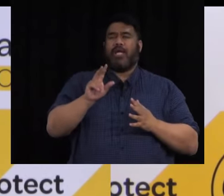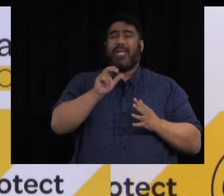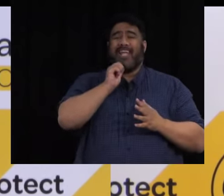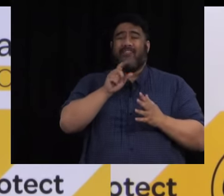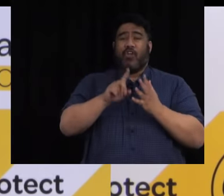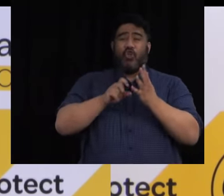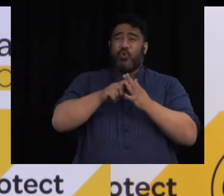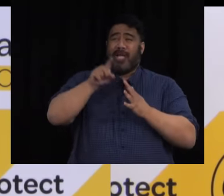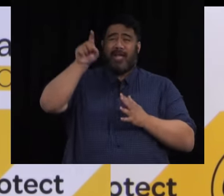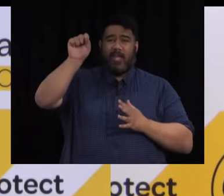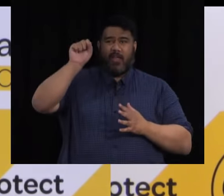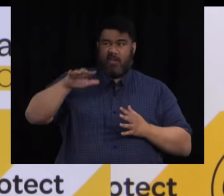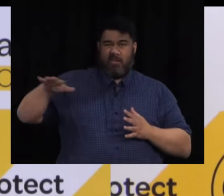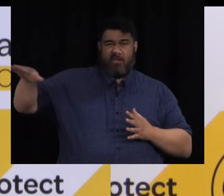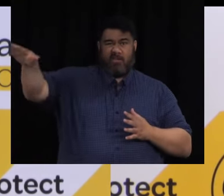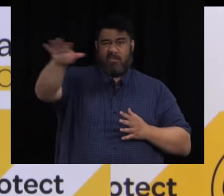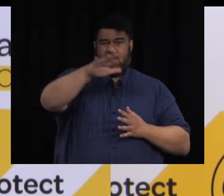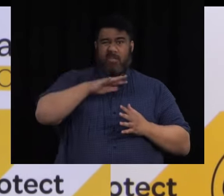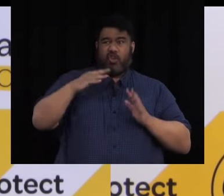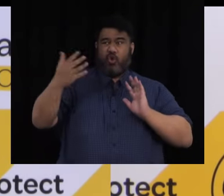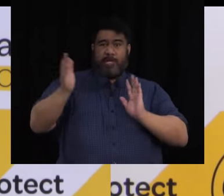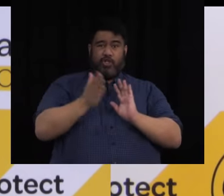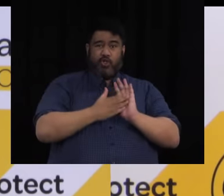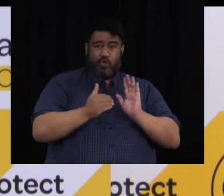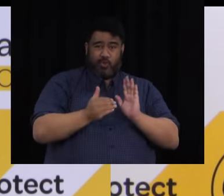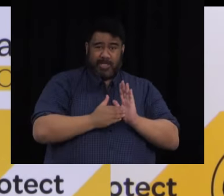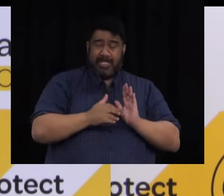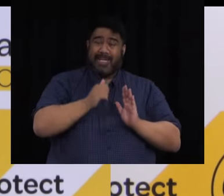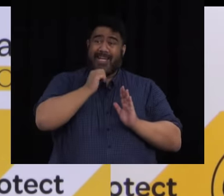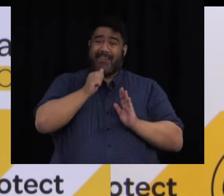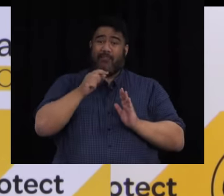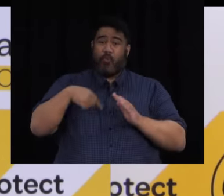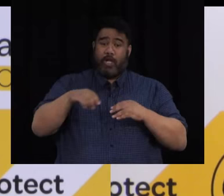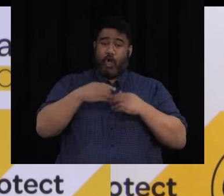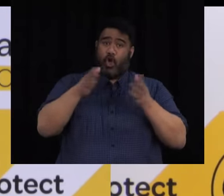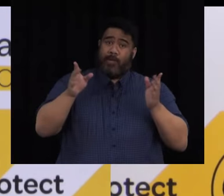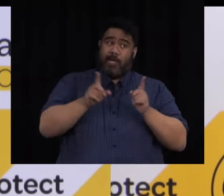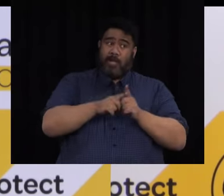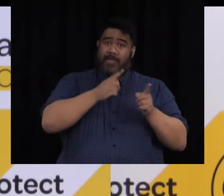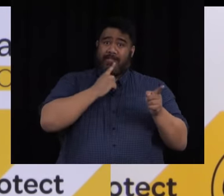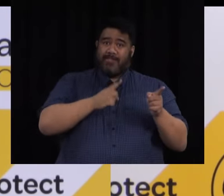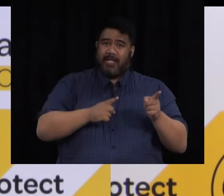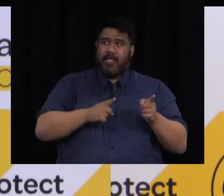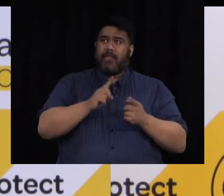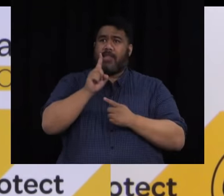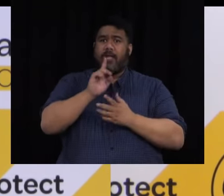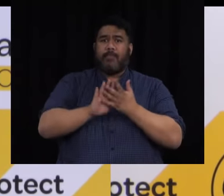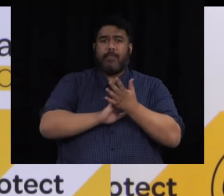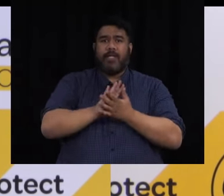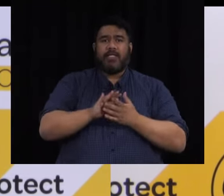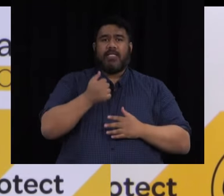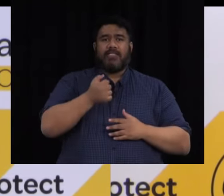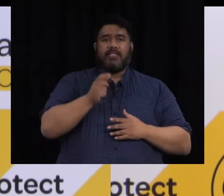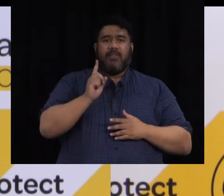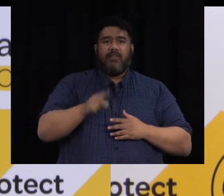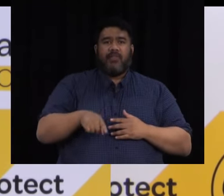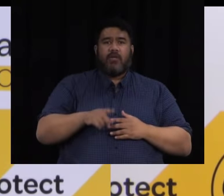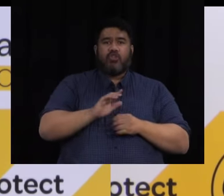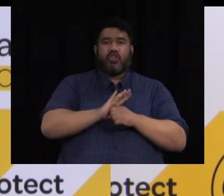a per head population comparison that would see around 16,000 cases,